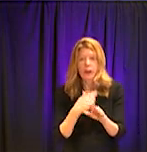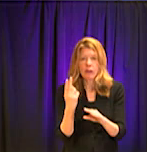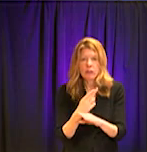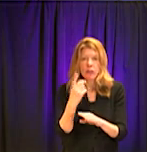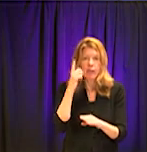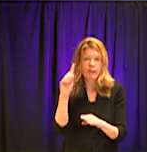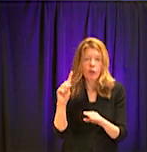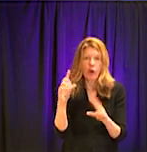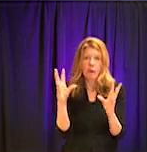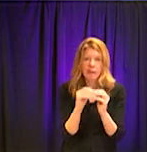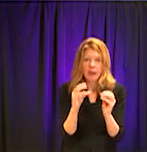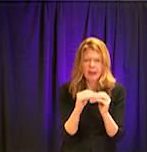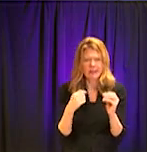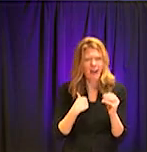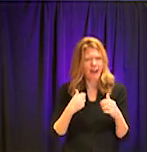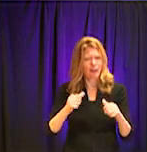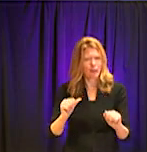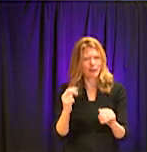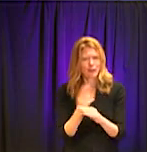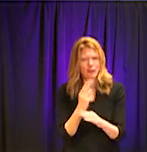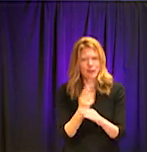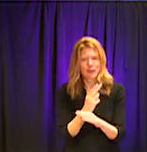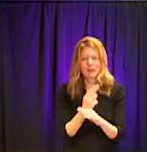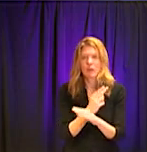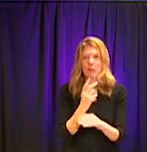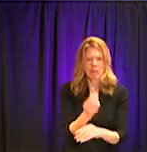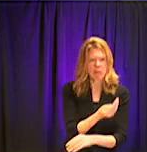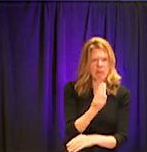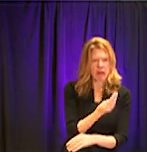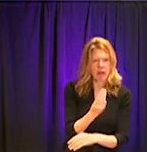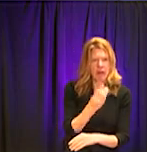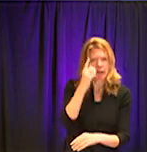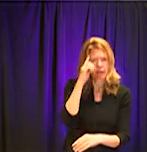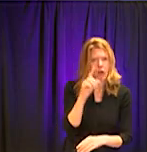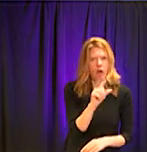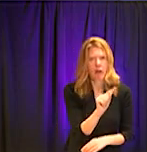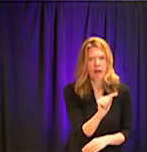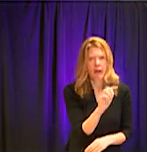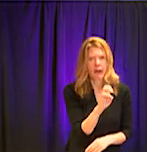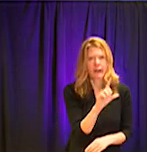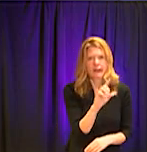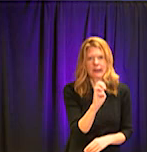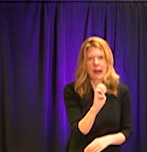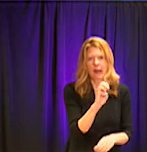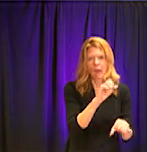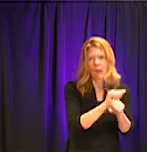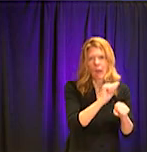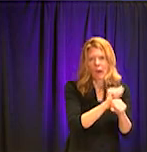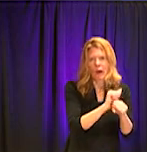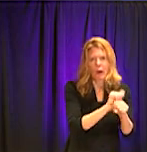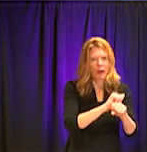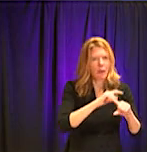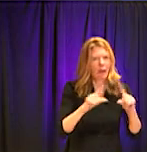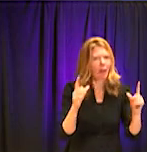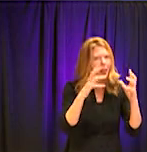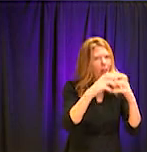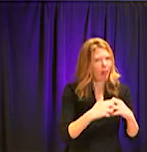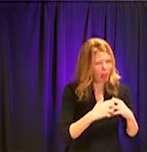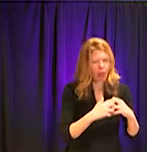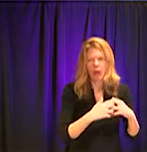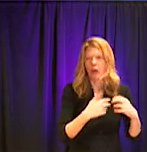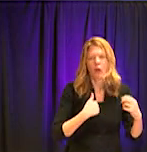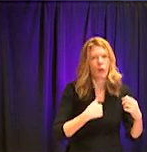the other day when we first went into telework on Monday and the phone lines were just jammed. And so, uh, let me say first,